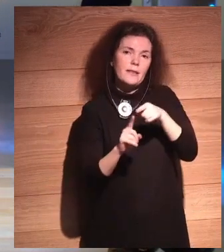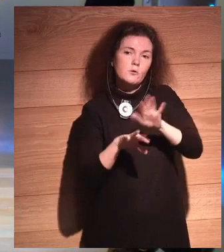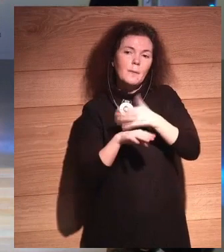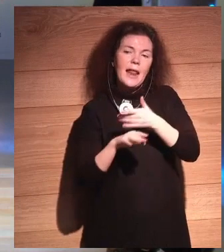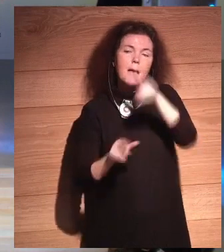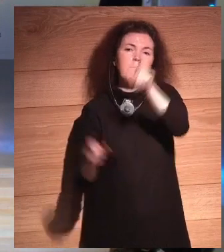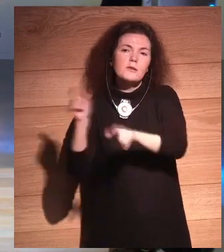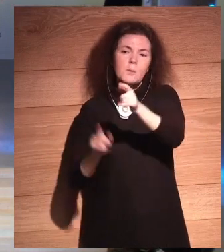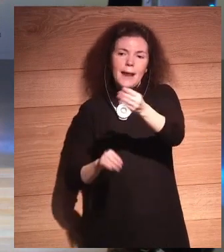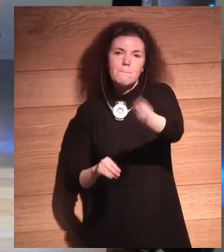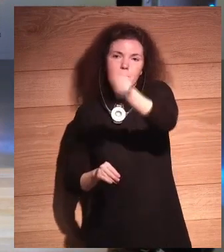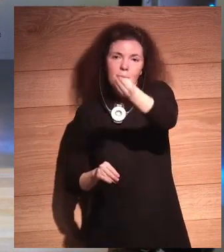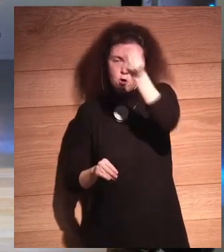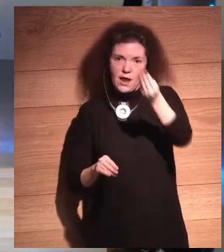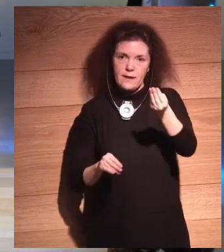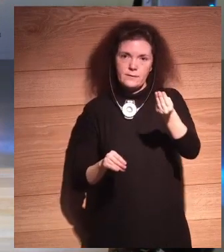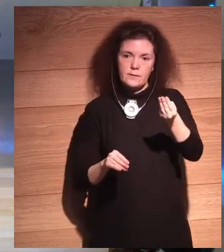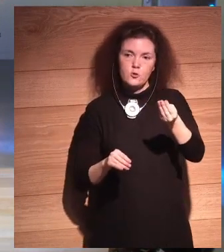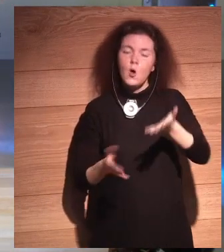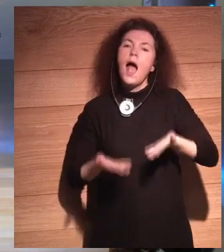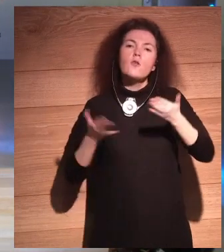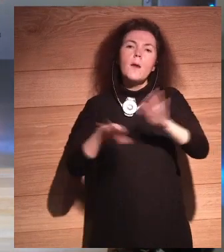Not to help itself make more money.